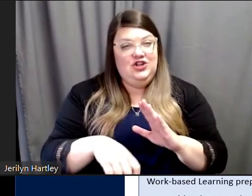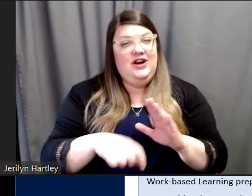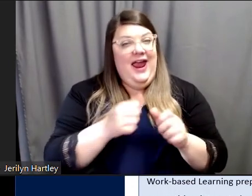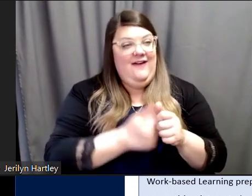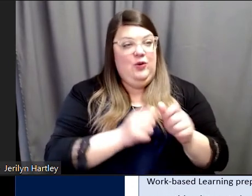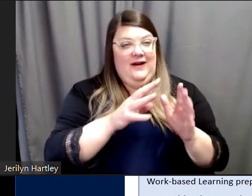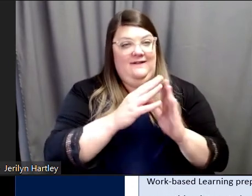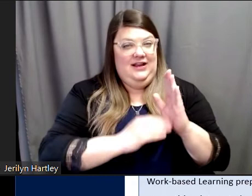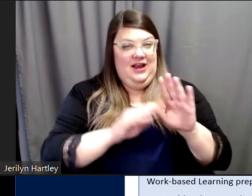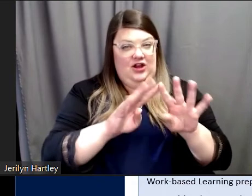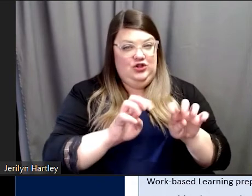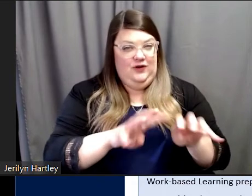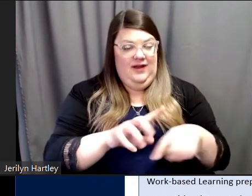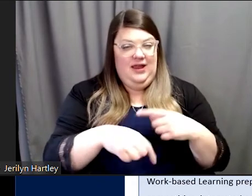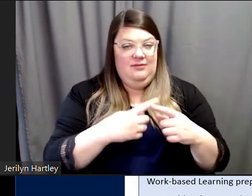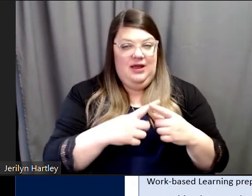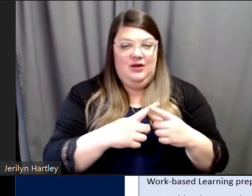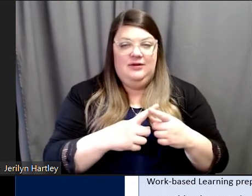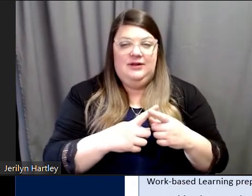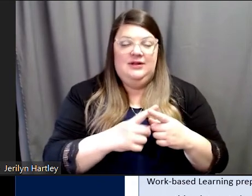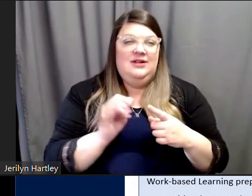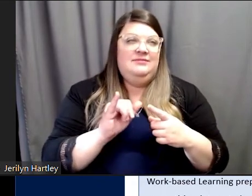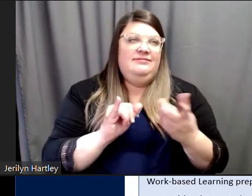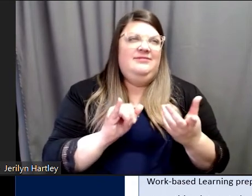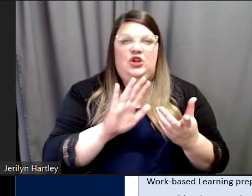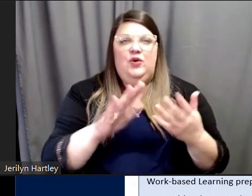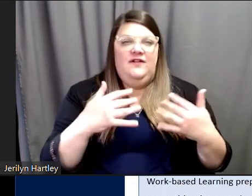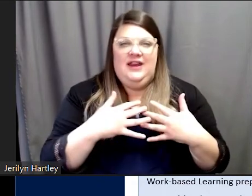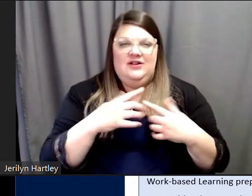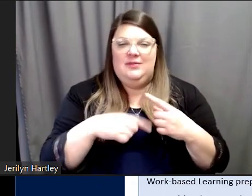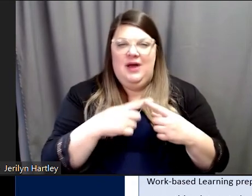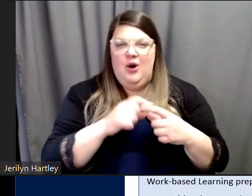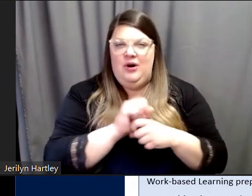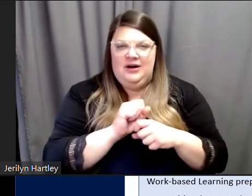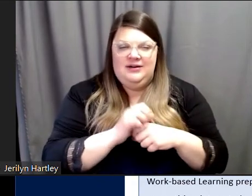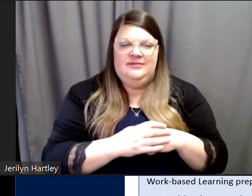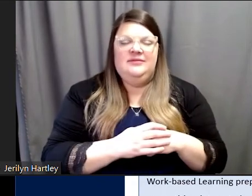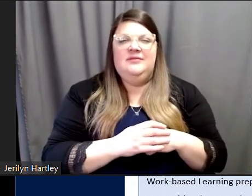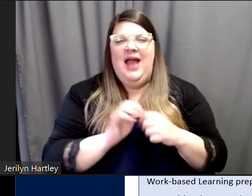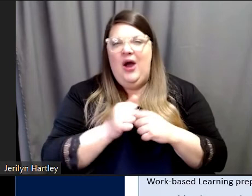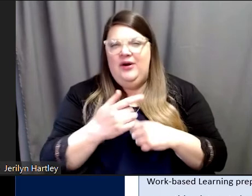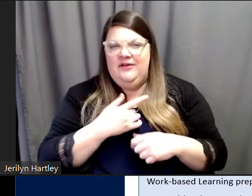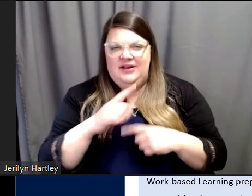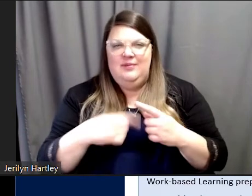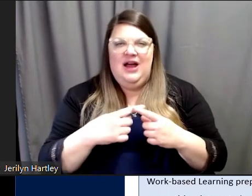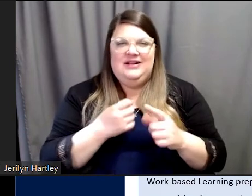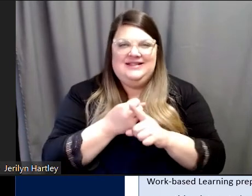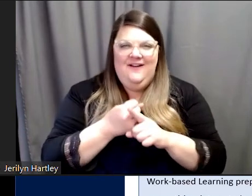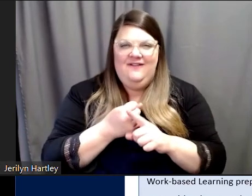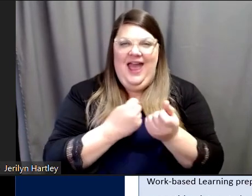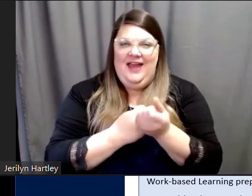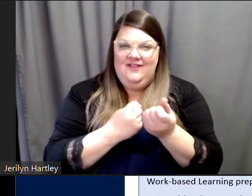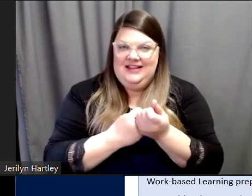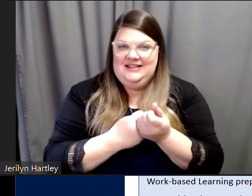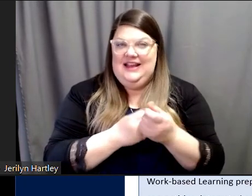about, it's like, what are your fears about work? How do you feel about self-advocacy on a scale of one to 10?